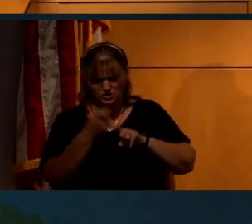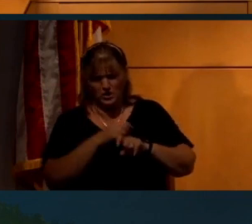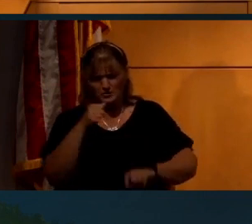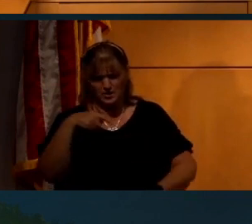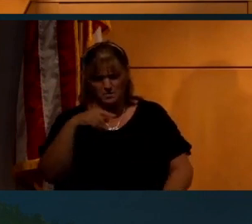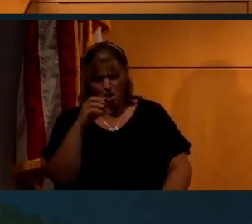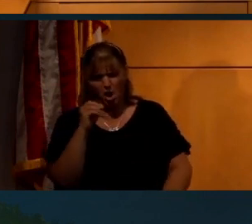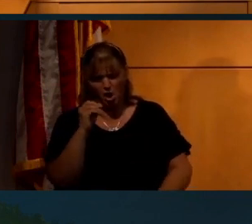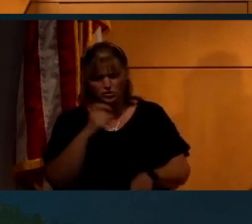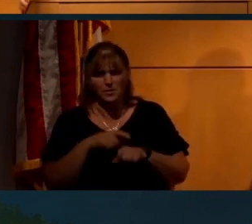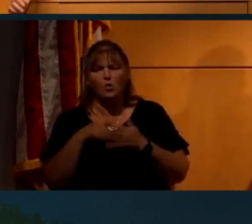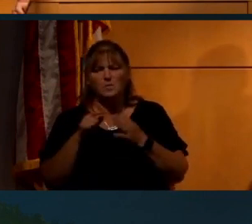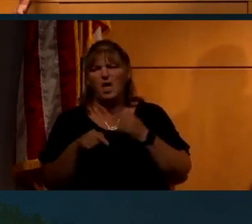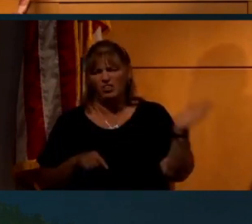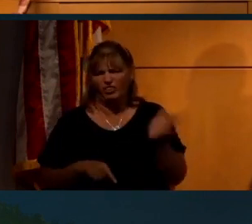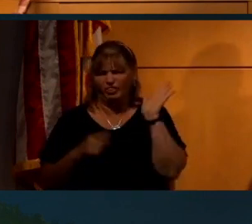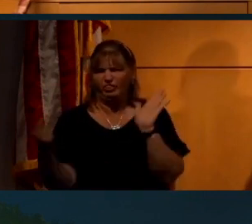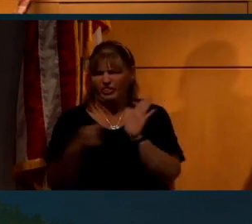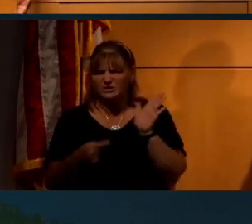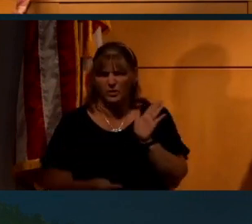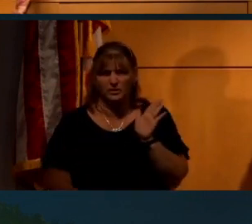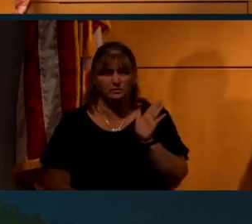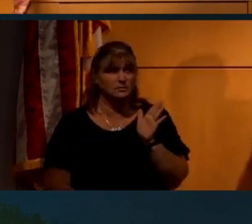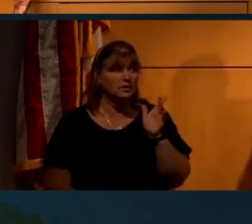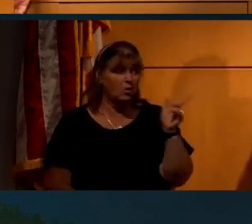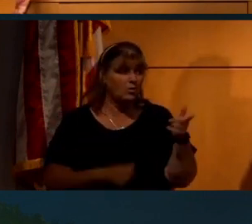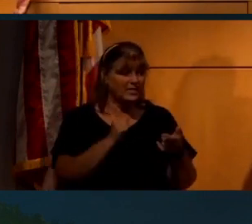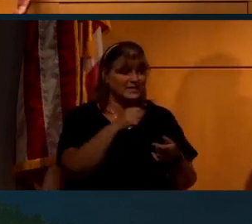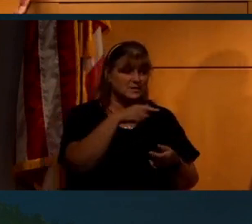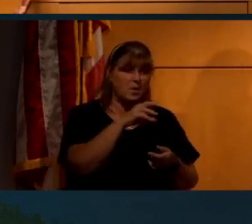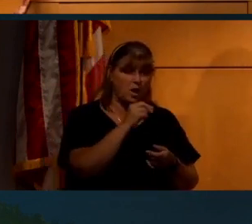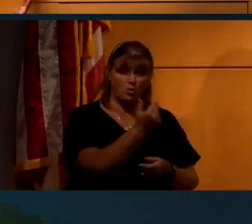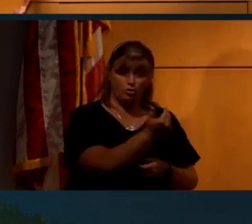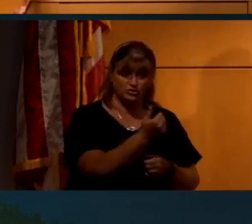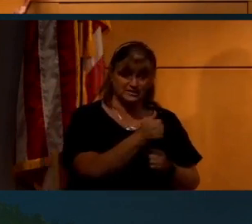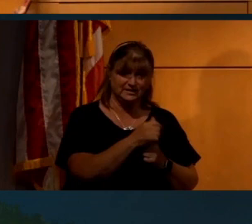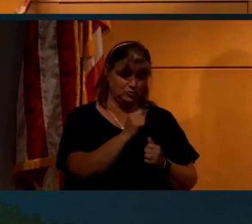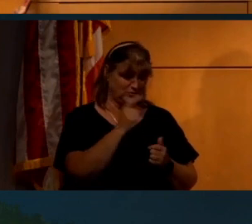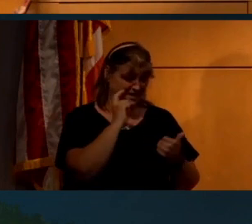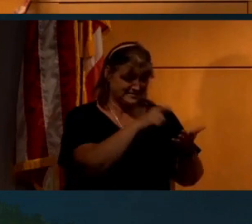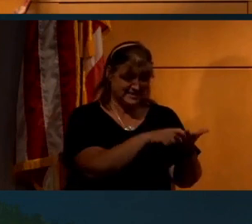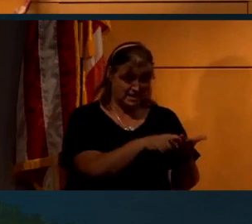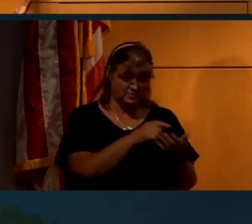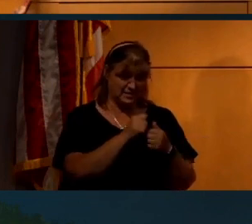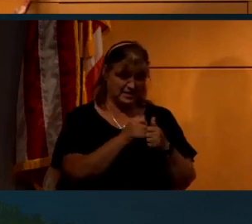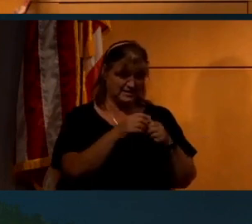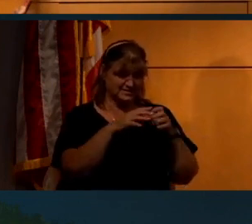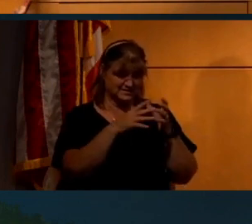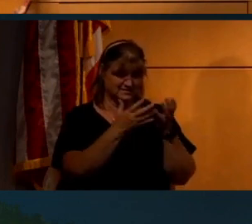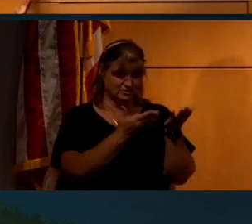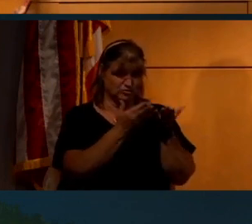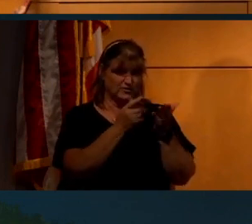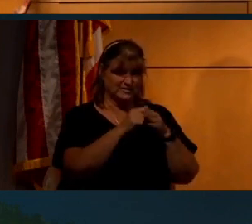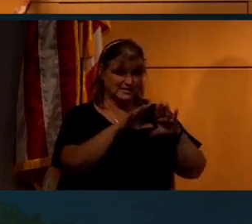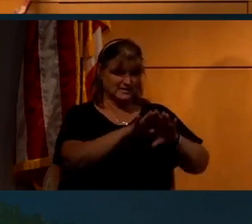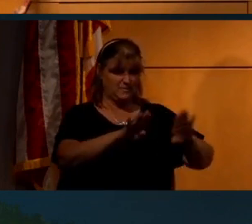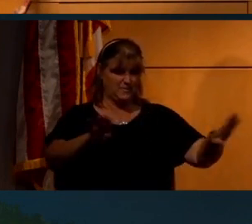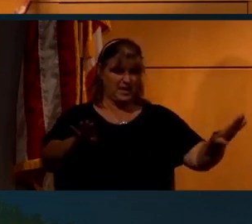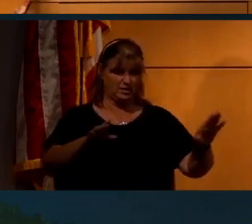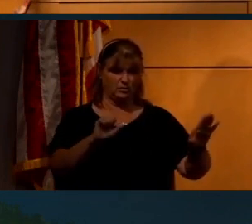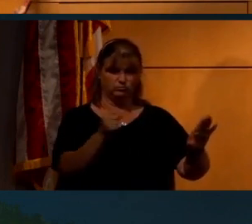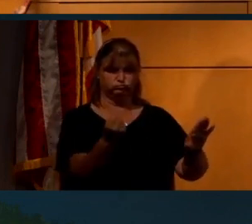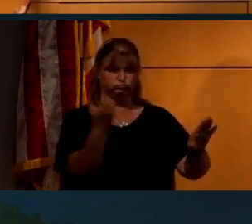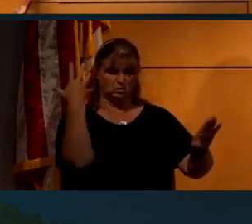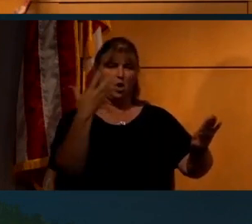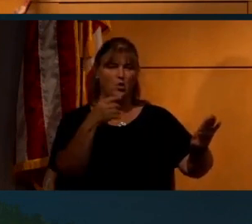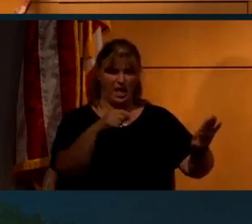the Apollo missions. What about this one? And it's like, well, that's Apollo 13. You can tell because the service module there has a panel blown out. You can